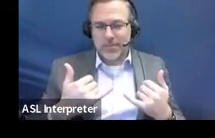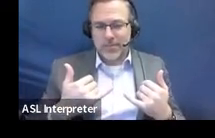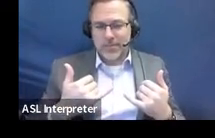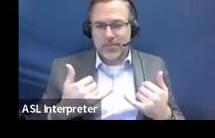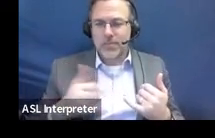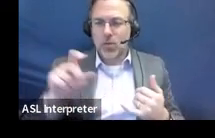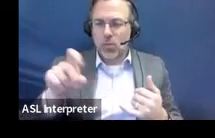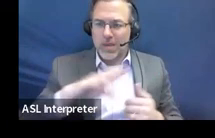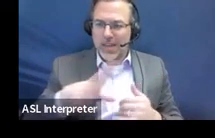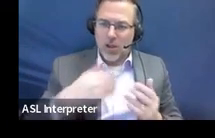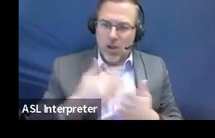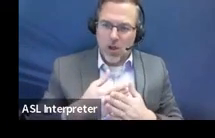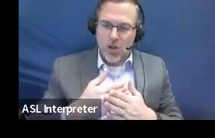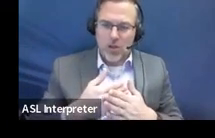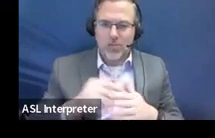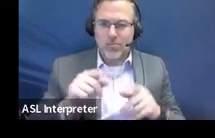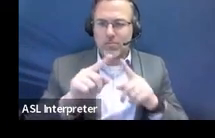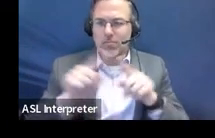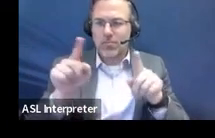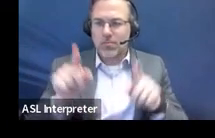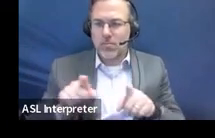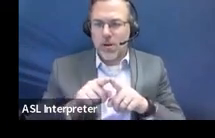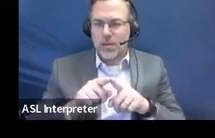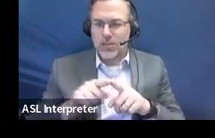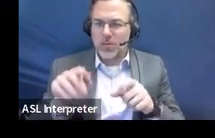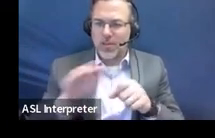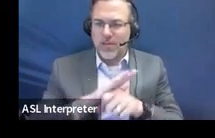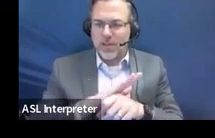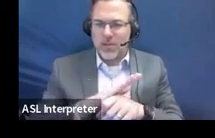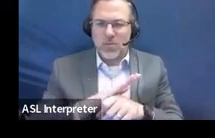boxes to be filled in with some kind of verification.